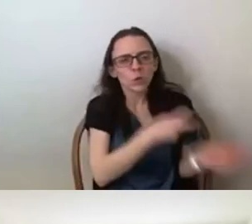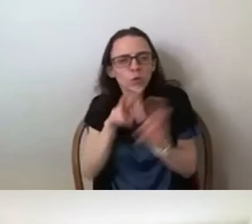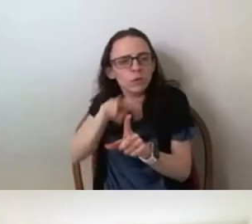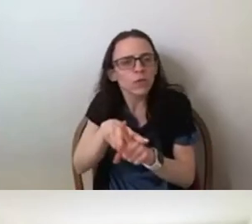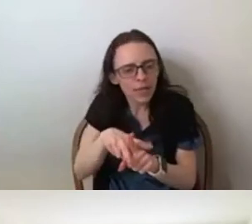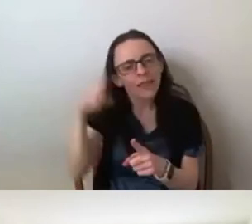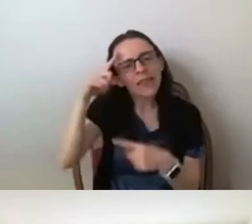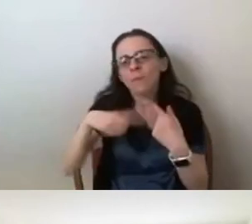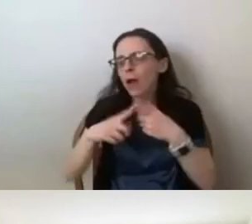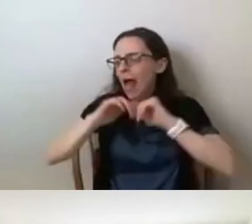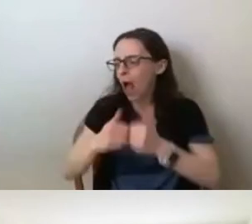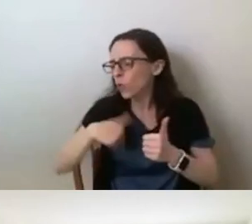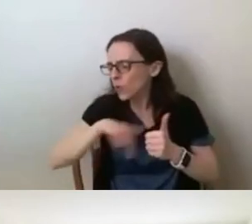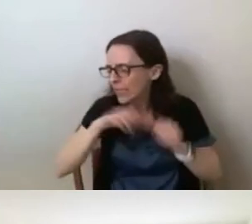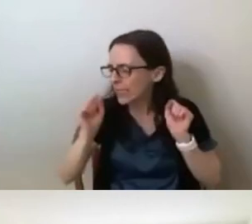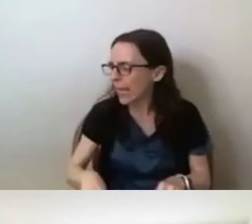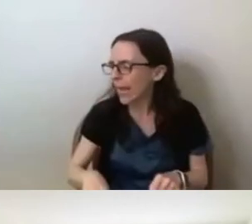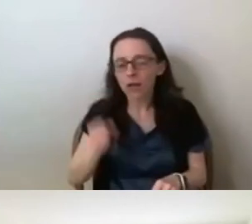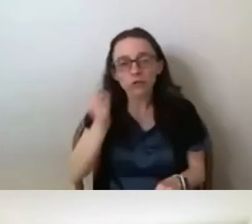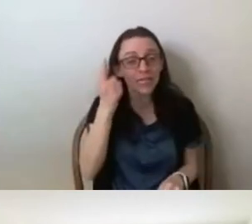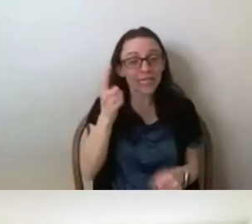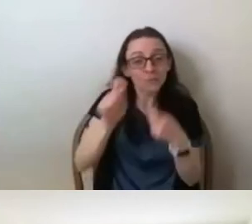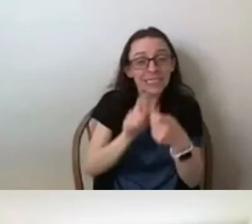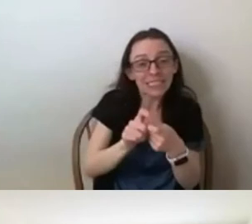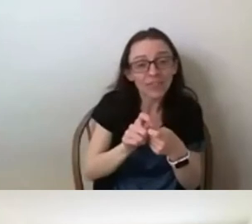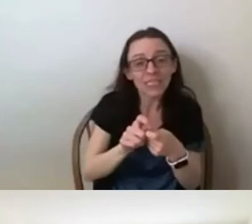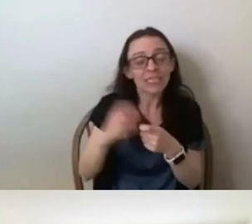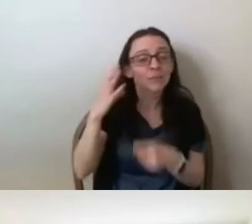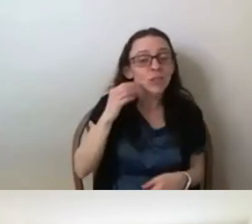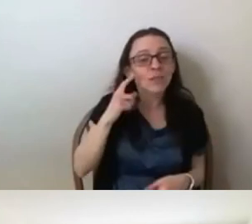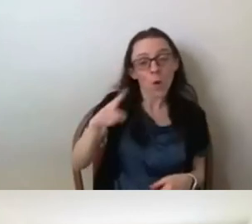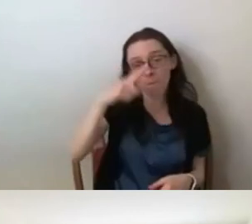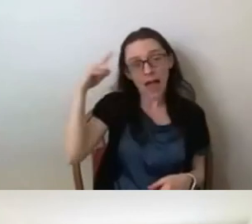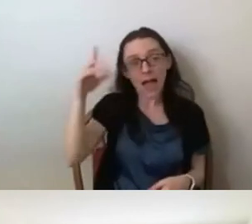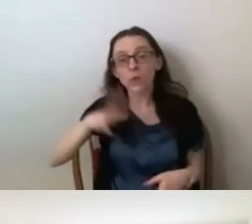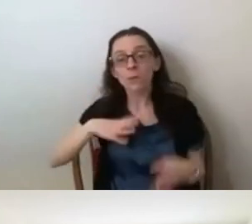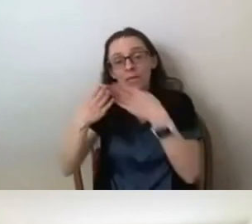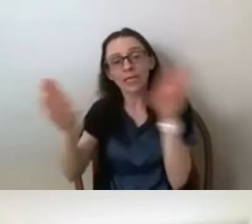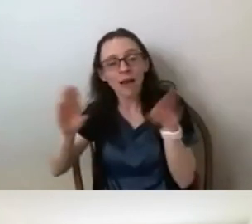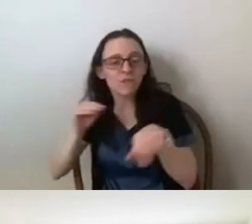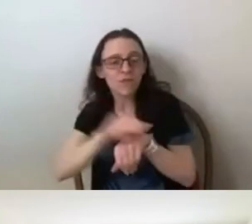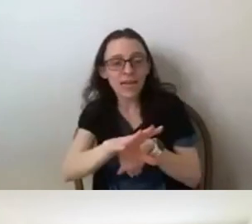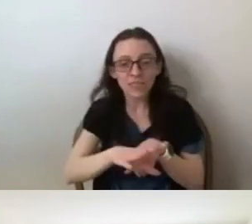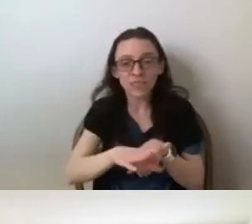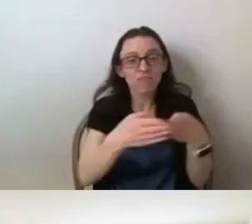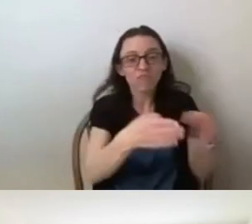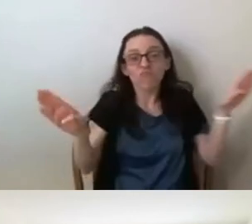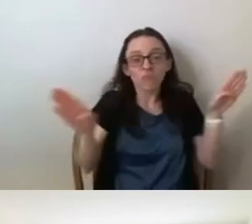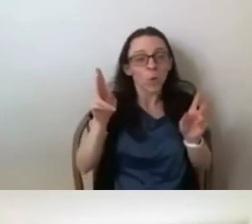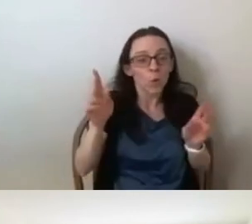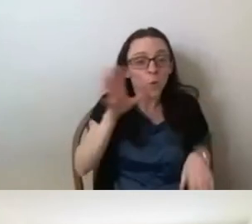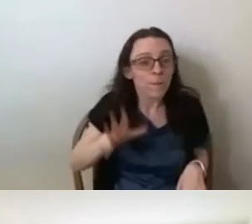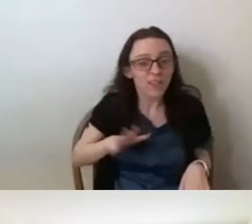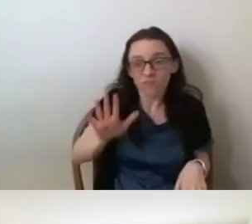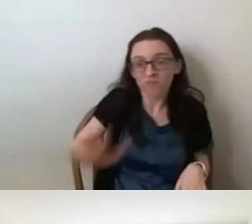how the specific experiences of Black women inform the larger dynamics of women overall throughout the US.